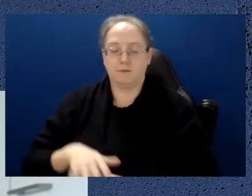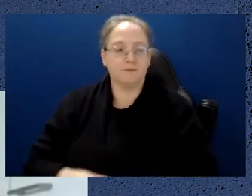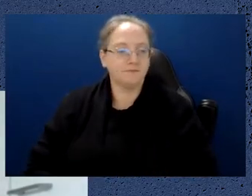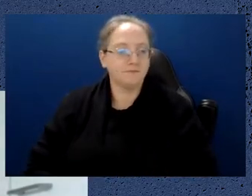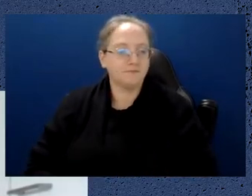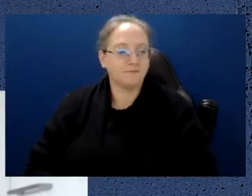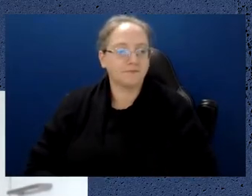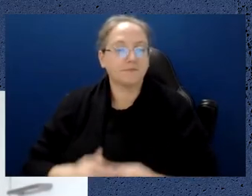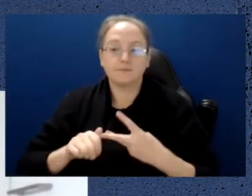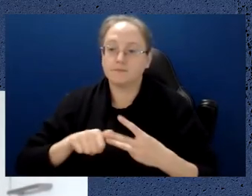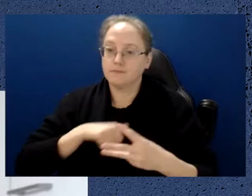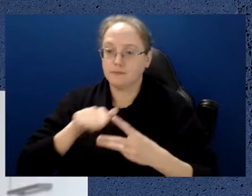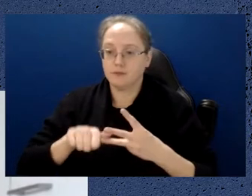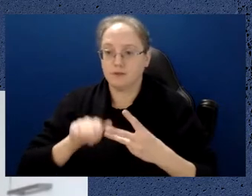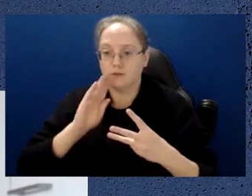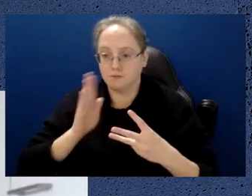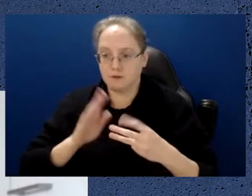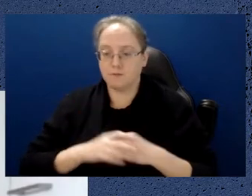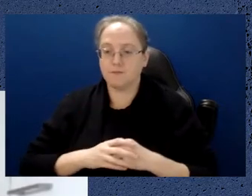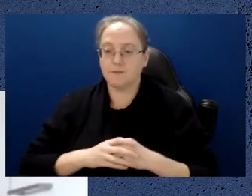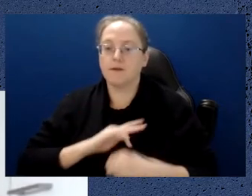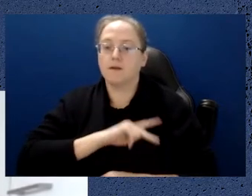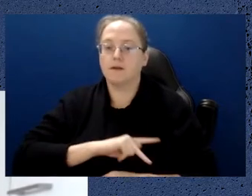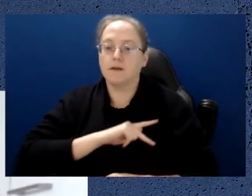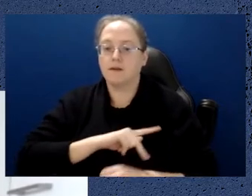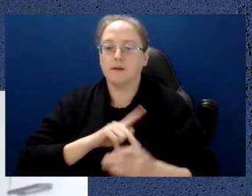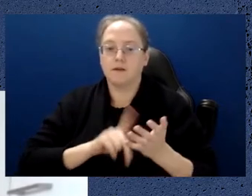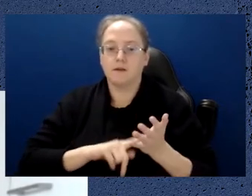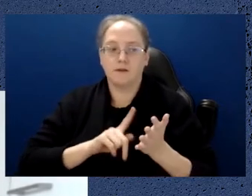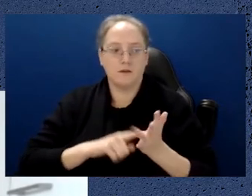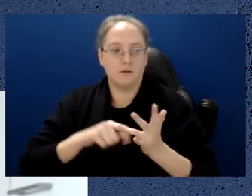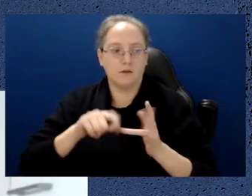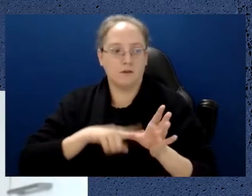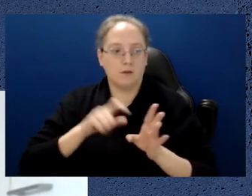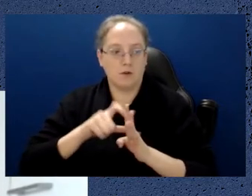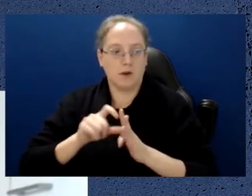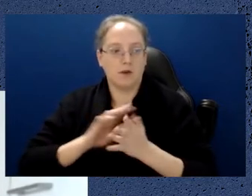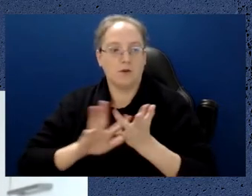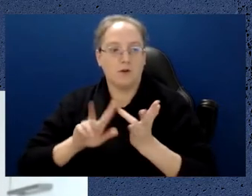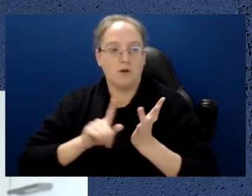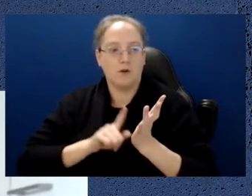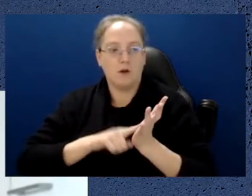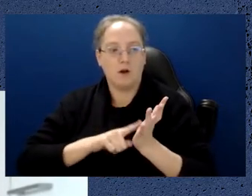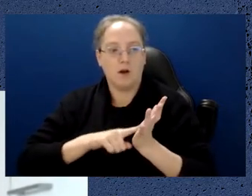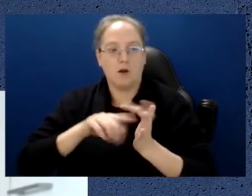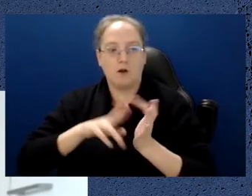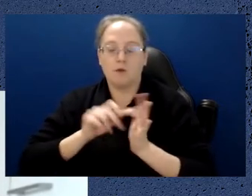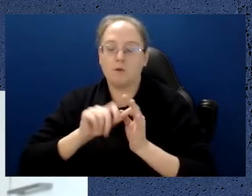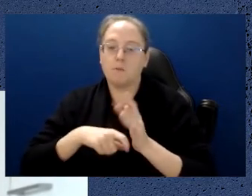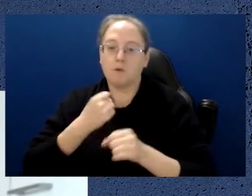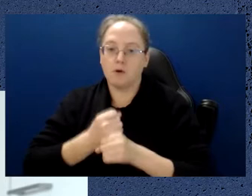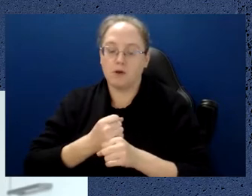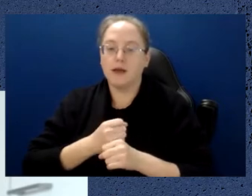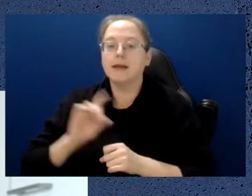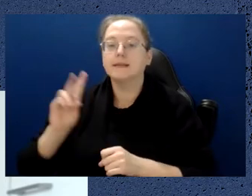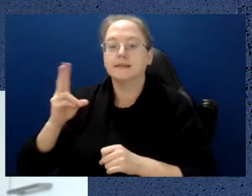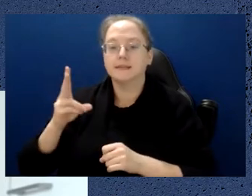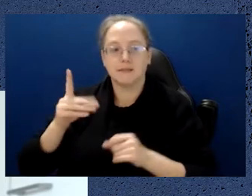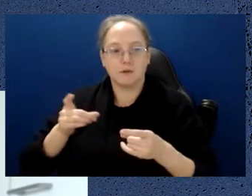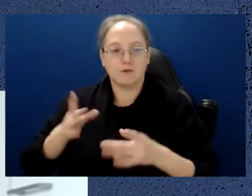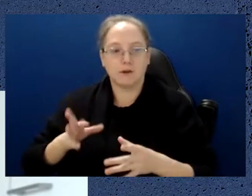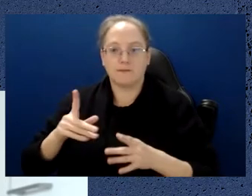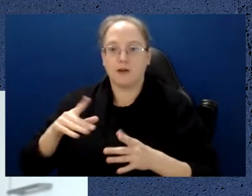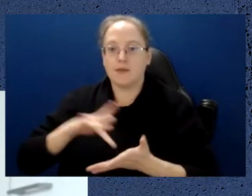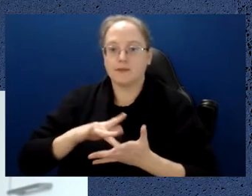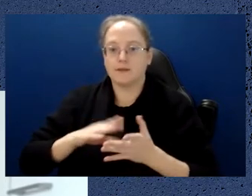And our third speaker is Professor Lloyd Hollenberg. Lloyd is the Deputy Director at the Centre of